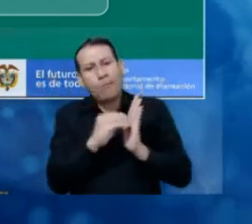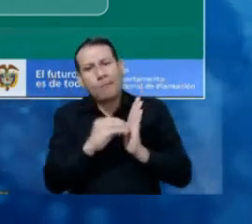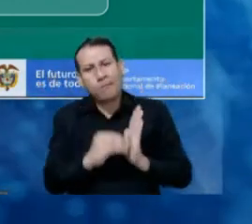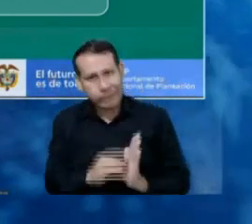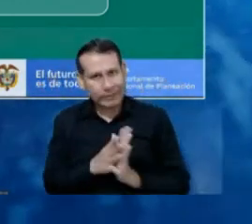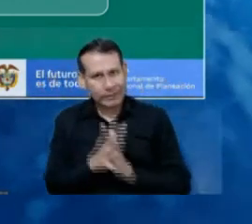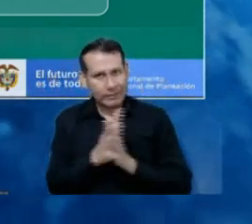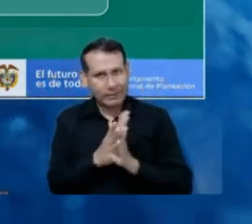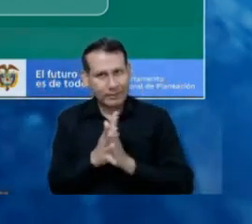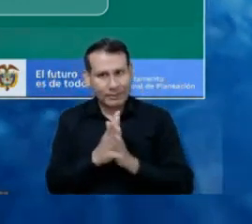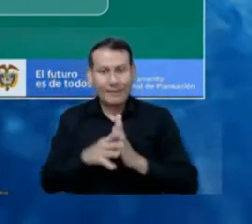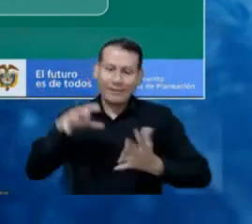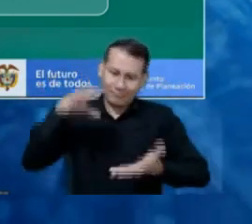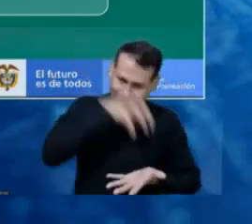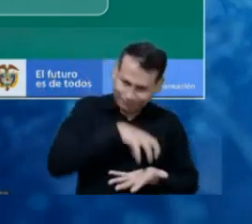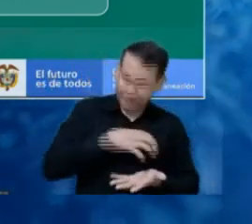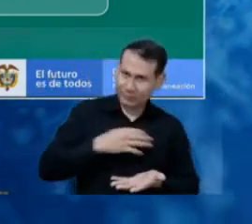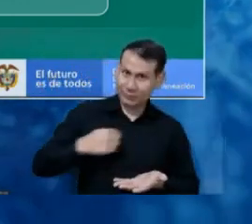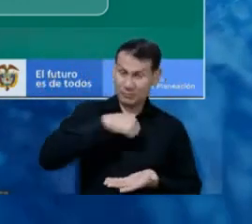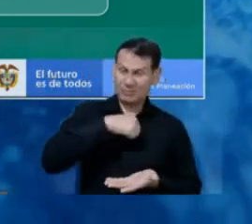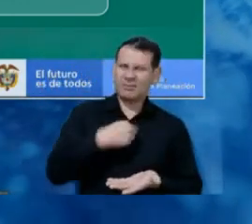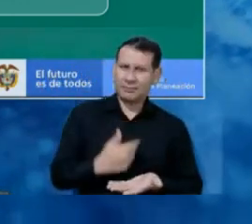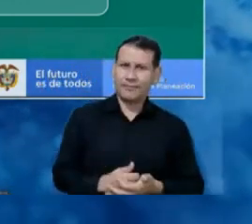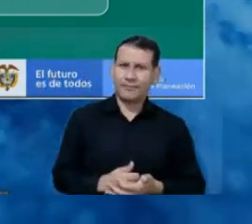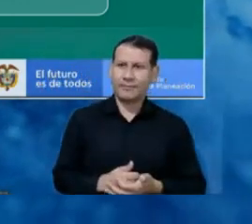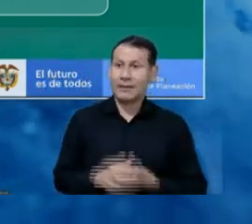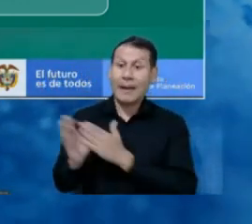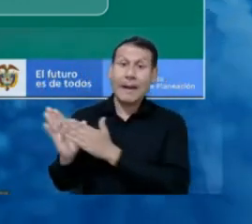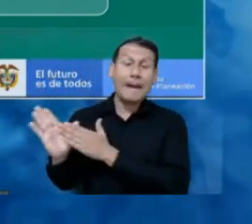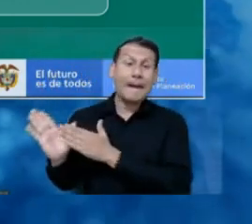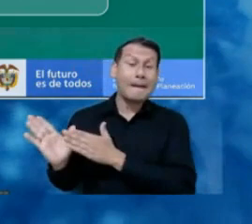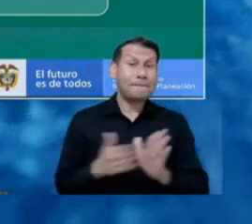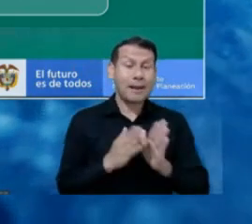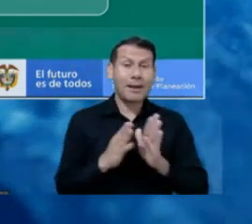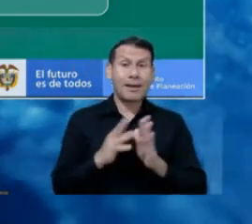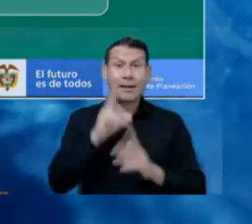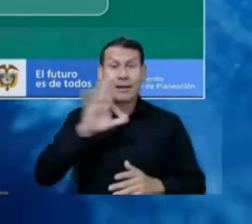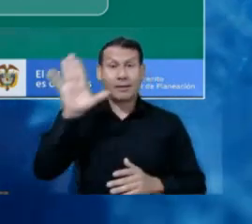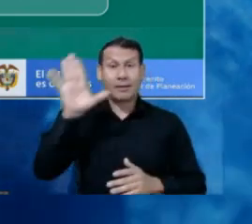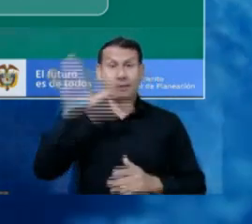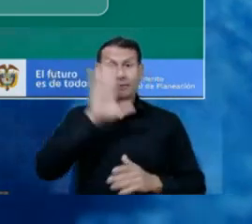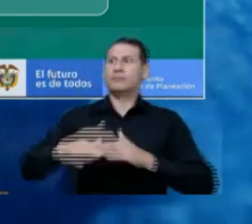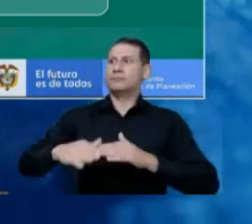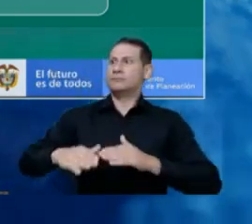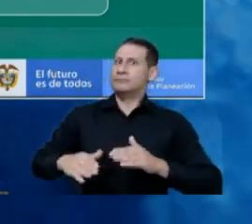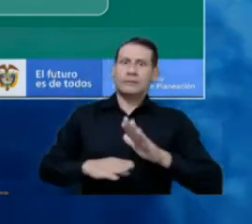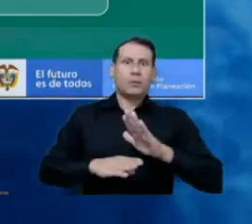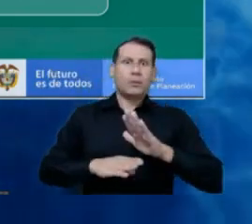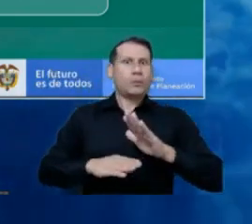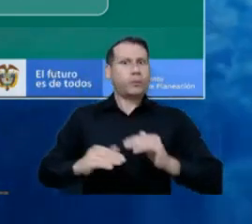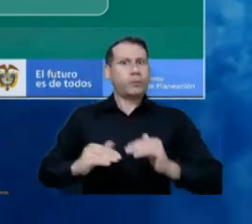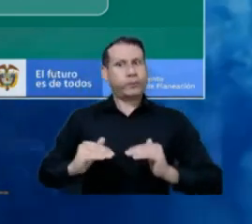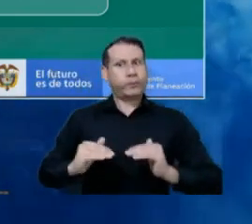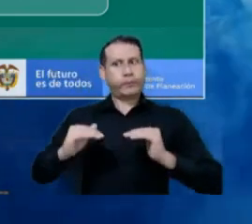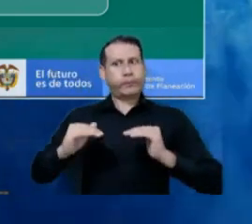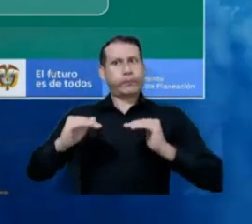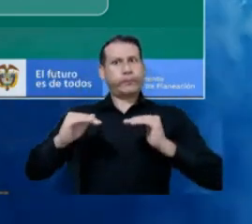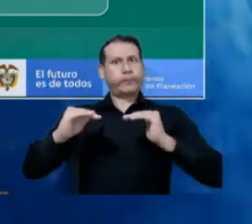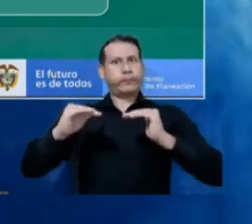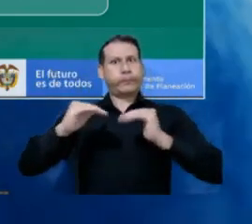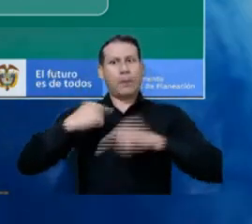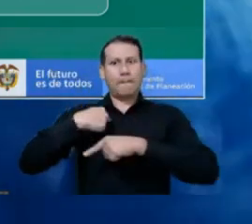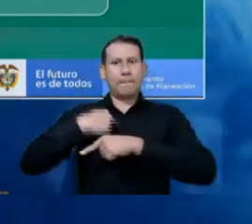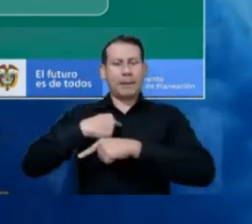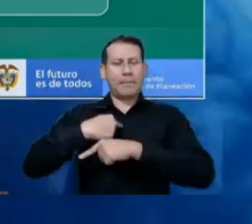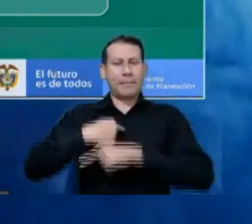importance of our sector. Currently, the progress of the goals of the National Development Plan